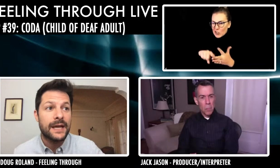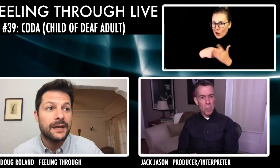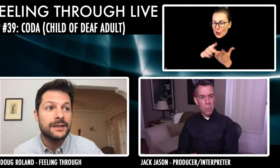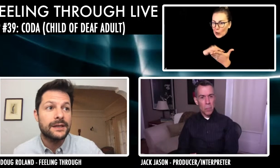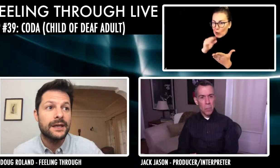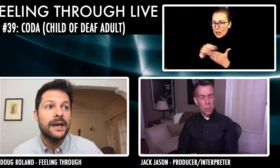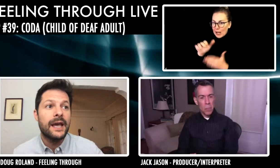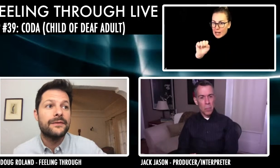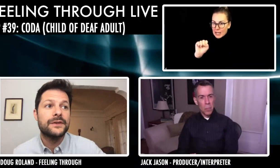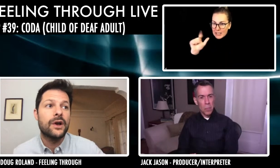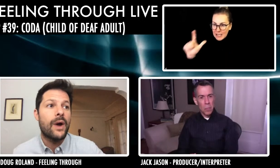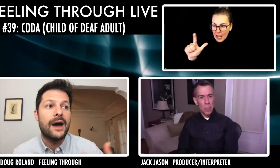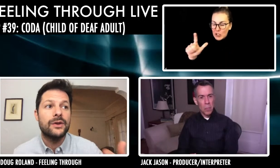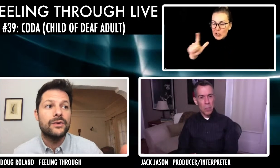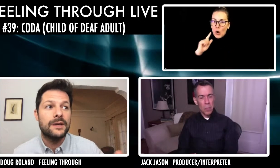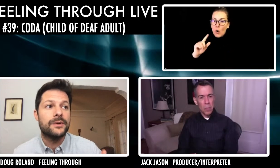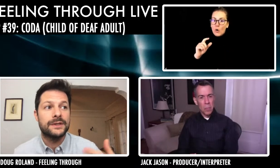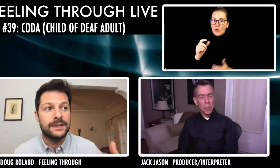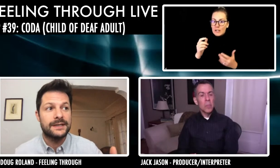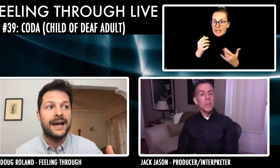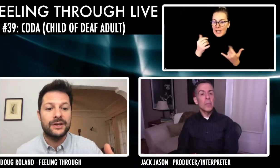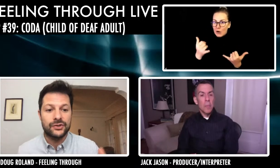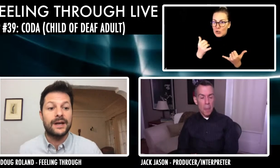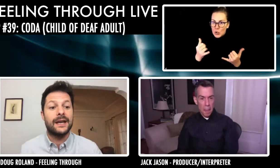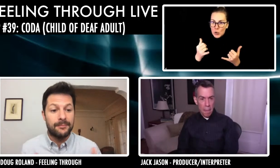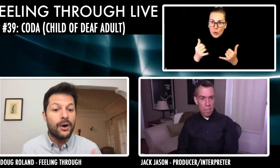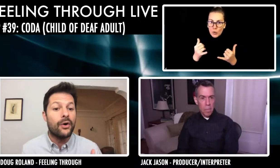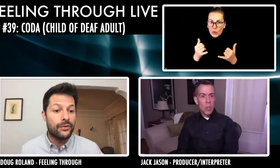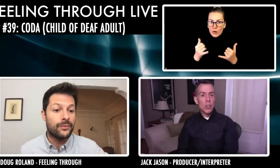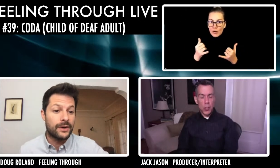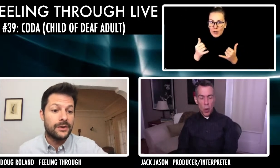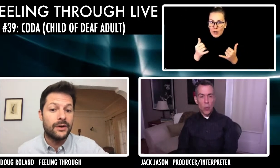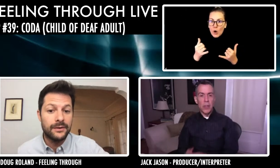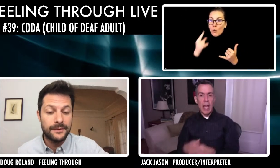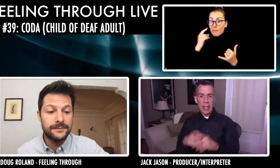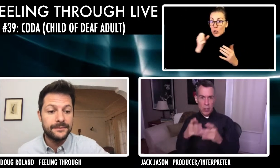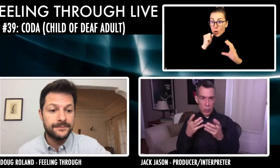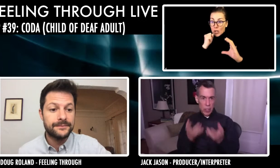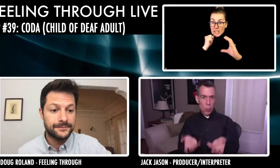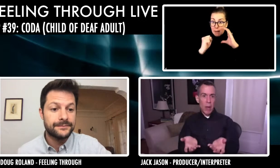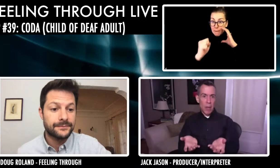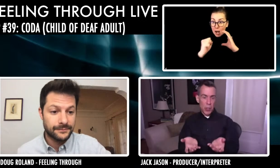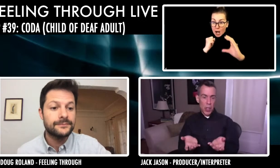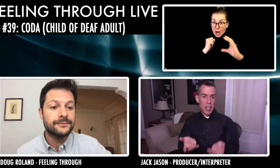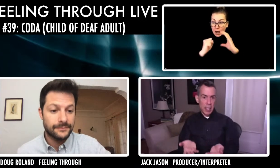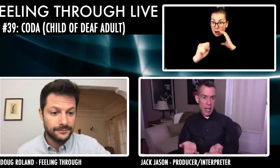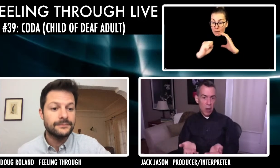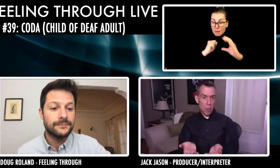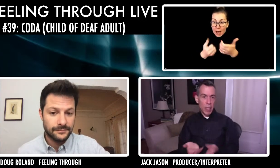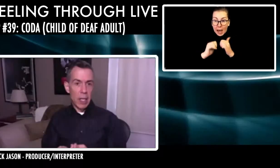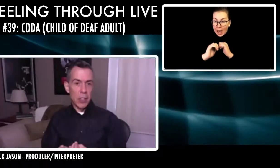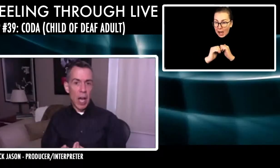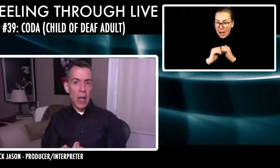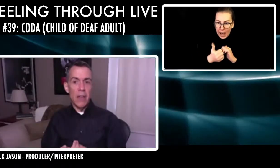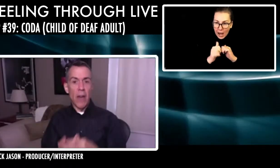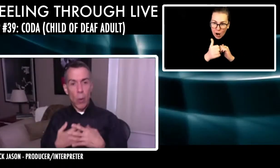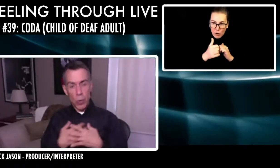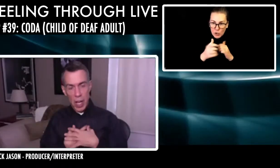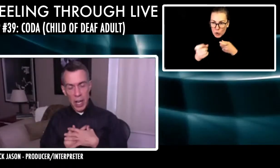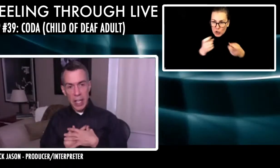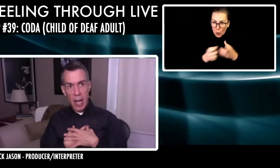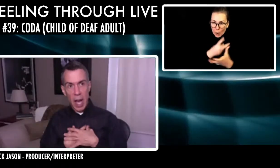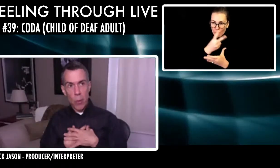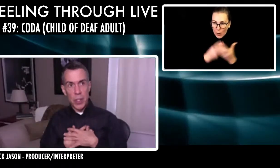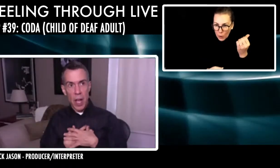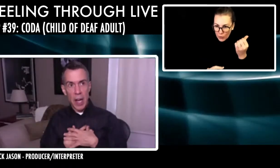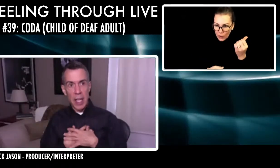simultaneously? If so, how do you keep your syntax straight in both when you do that's the reason why I'm not signing now, because I, if I were